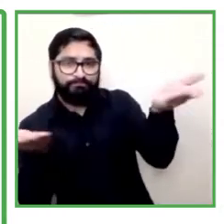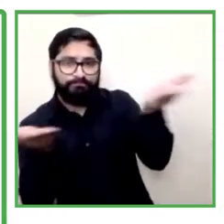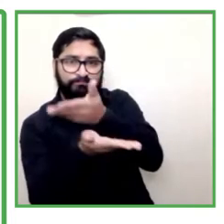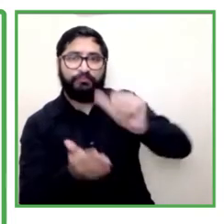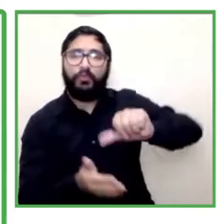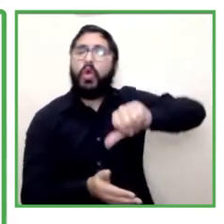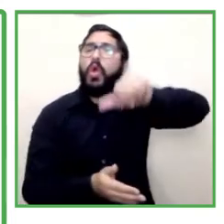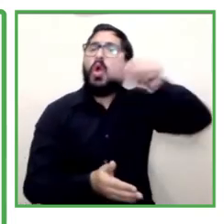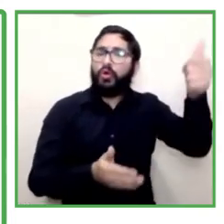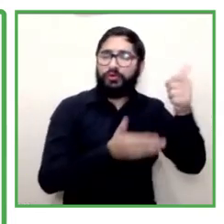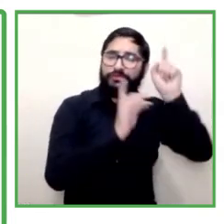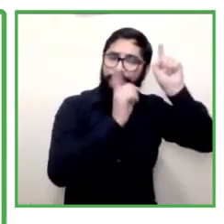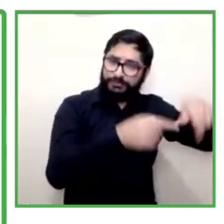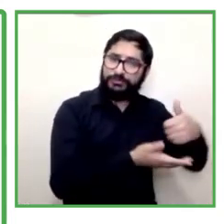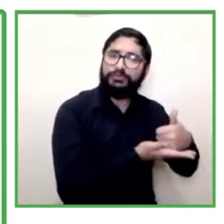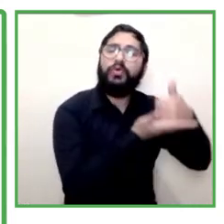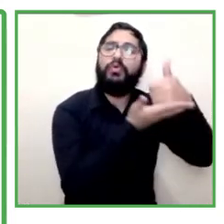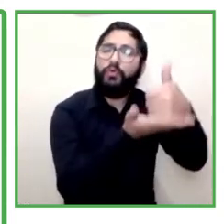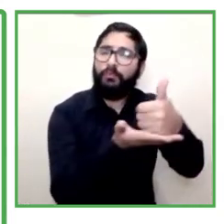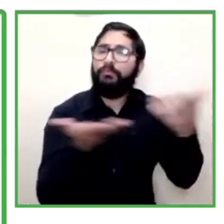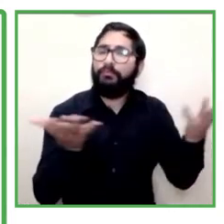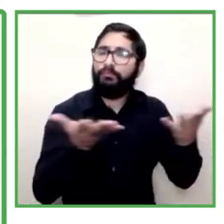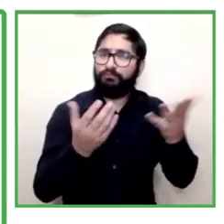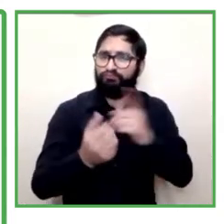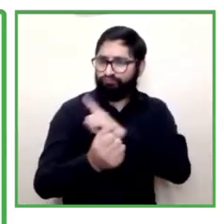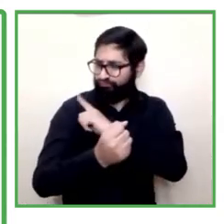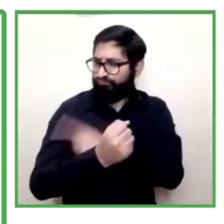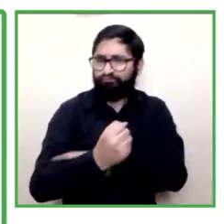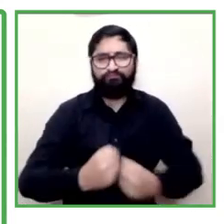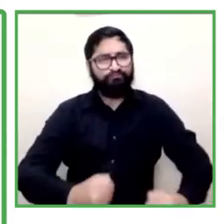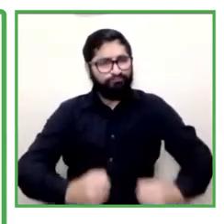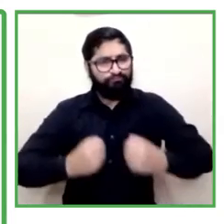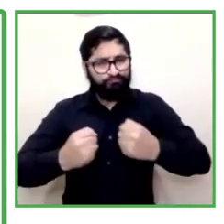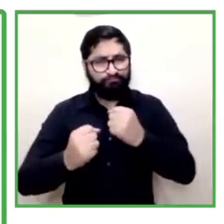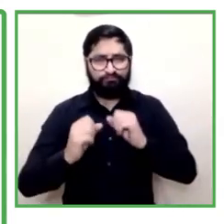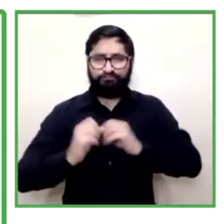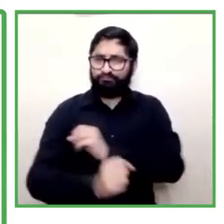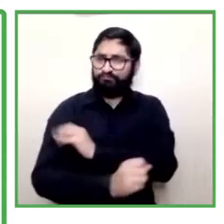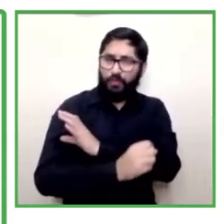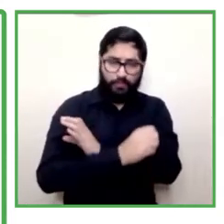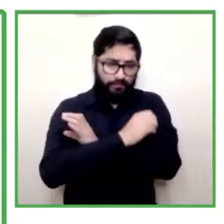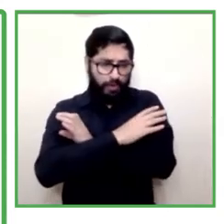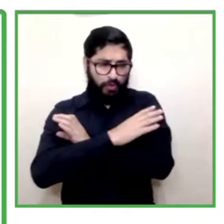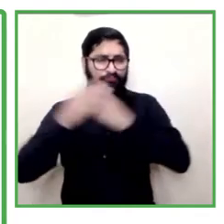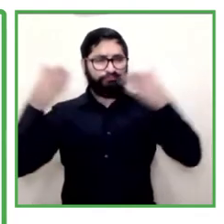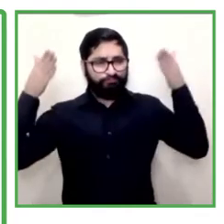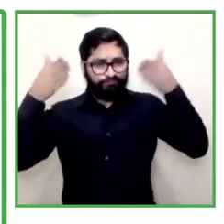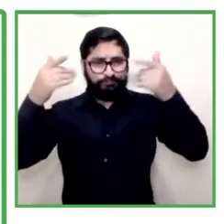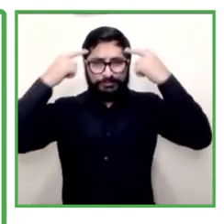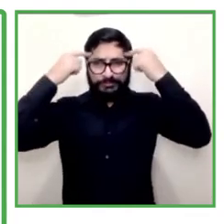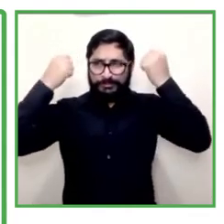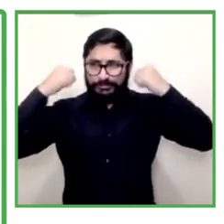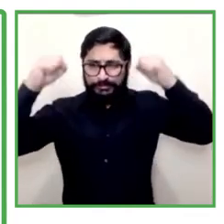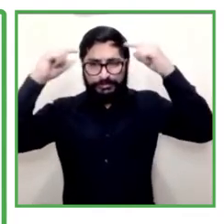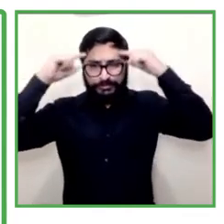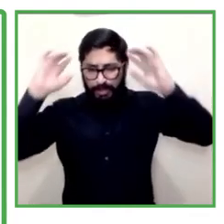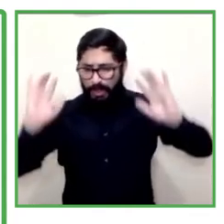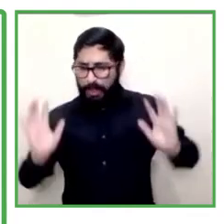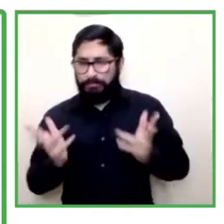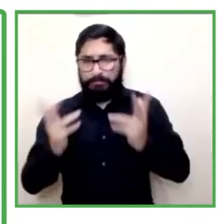this training addresses soft skills strengthens